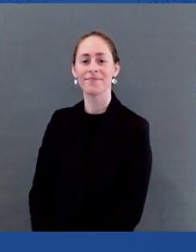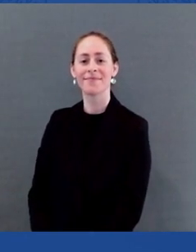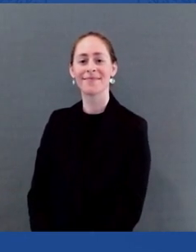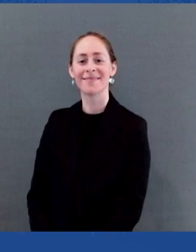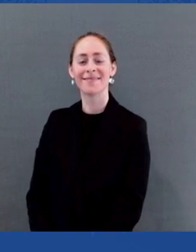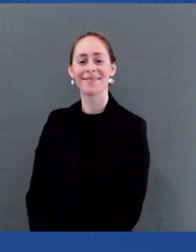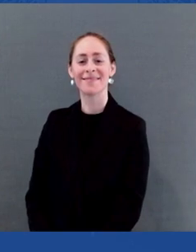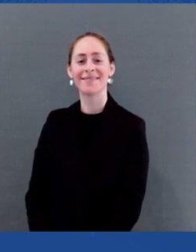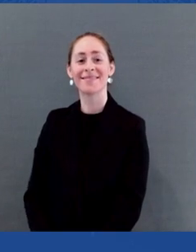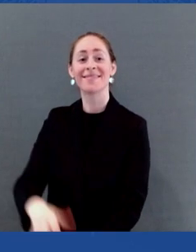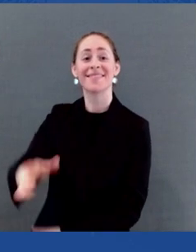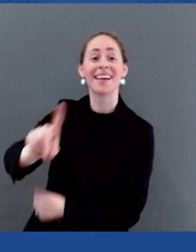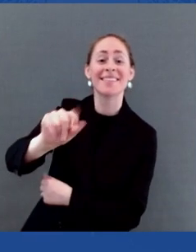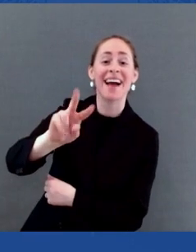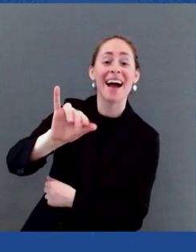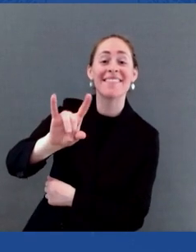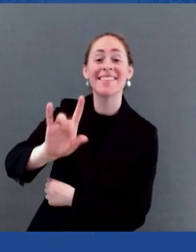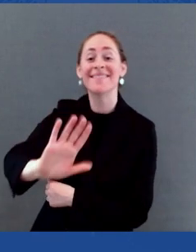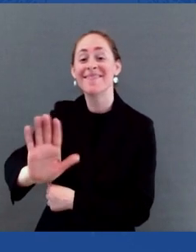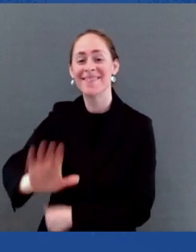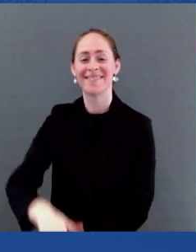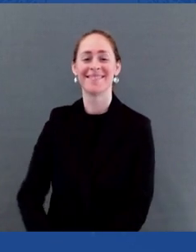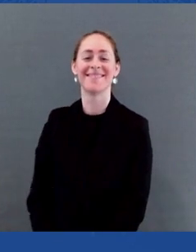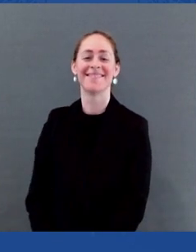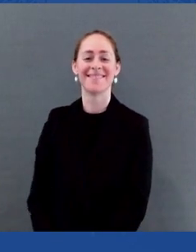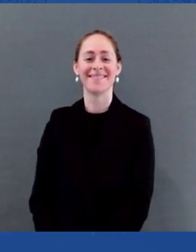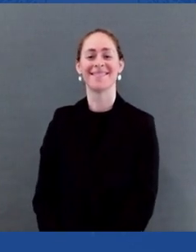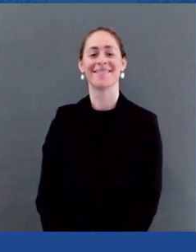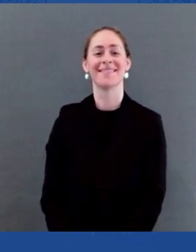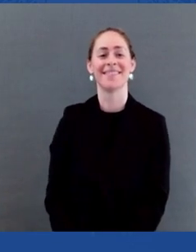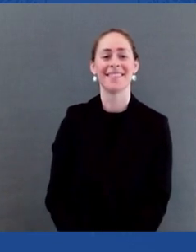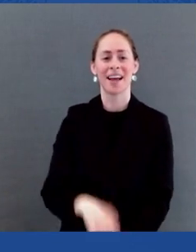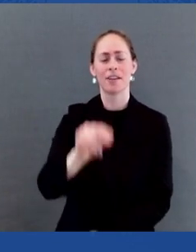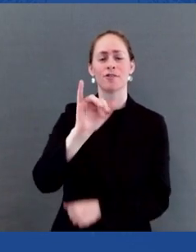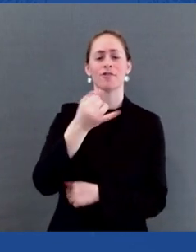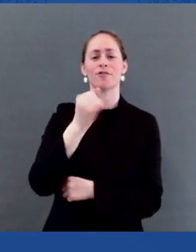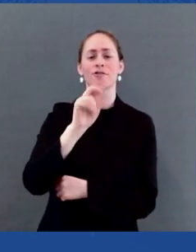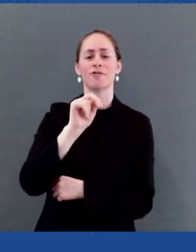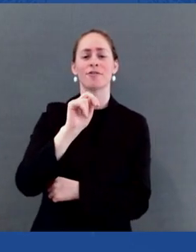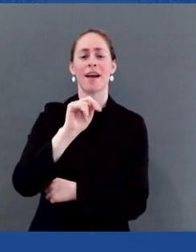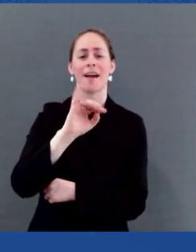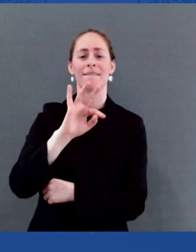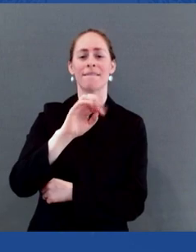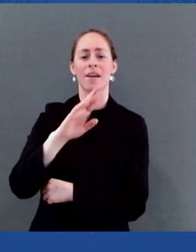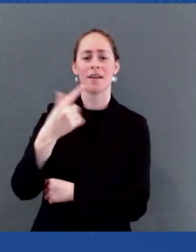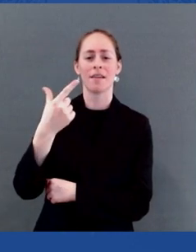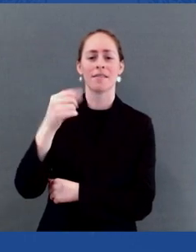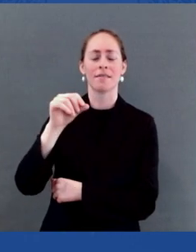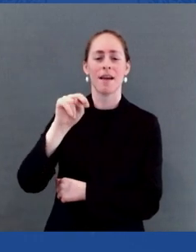And Jennifer Gonzalez-Colem. Jennifer Gonzalez-Colem. The